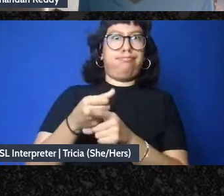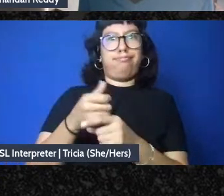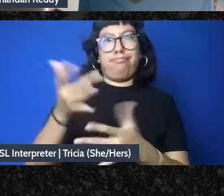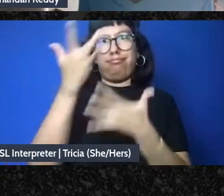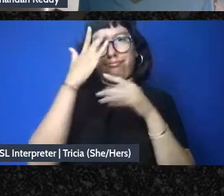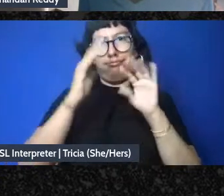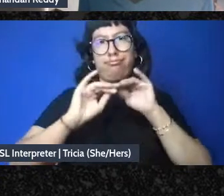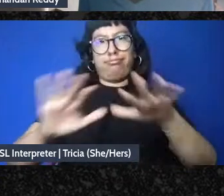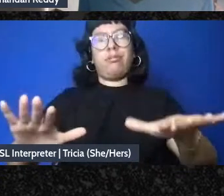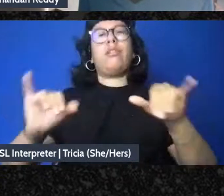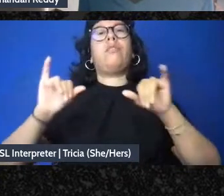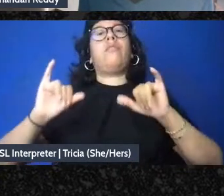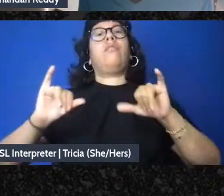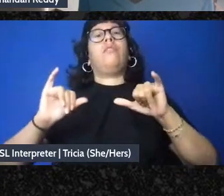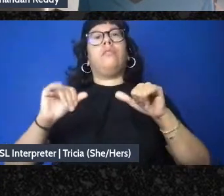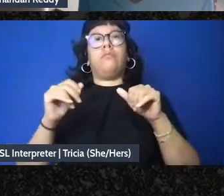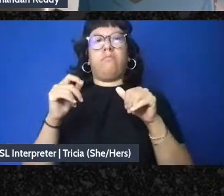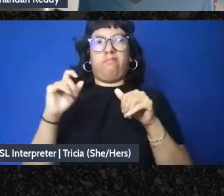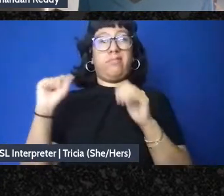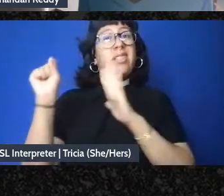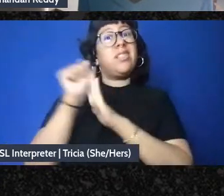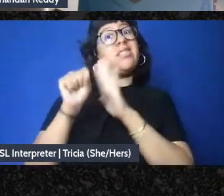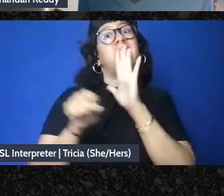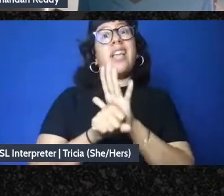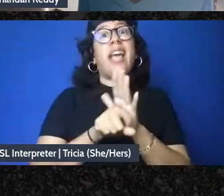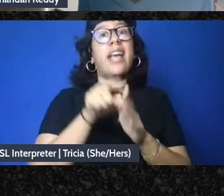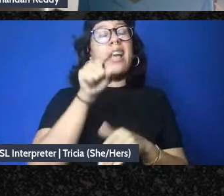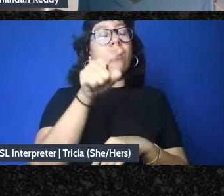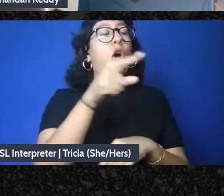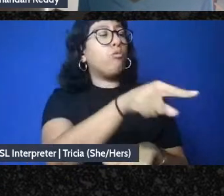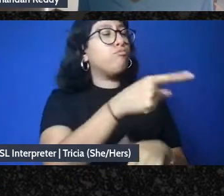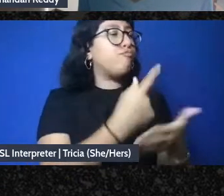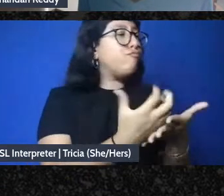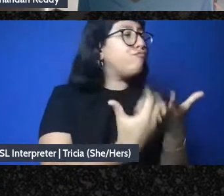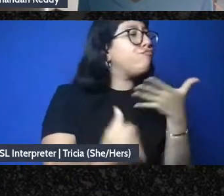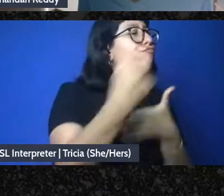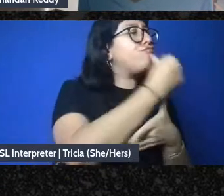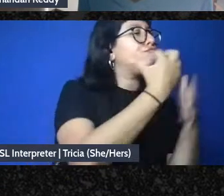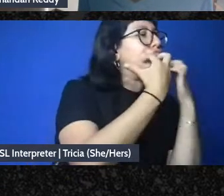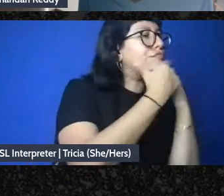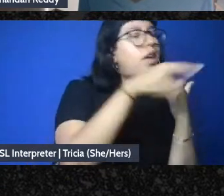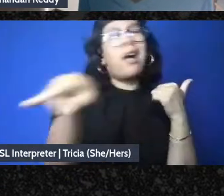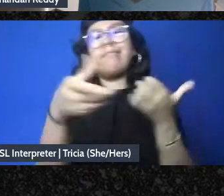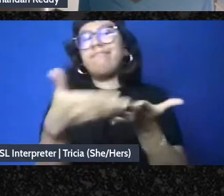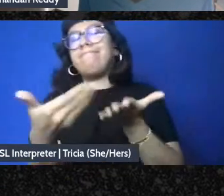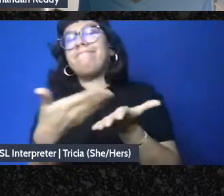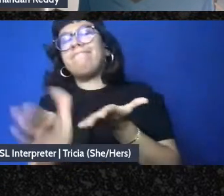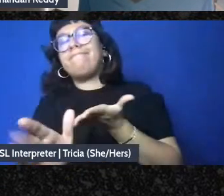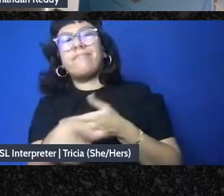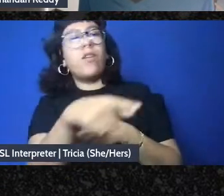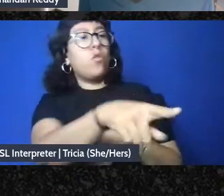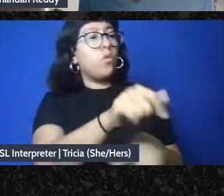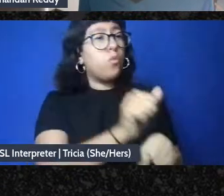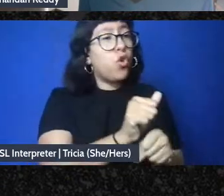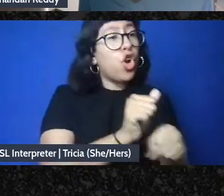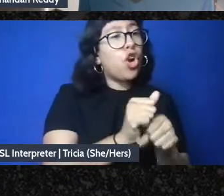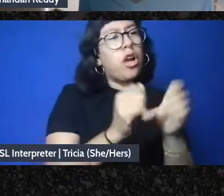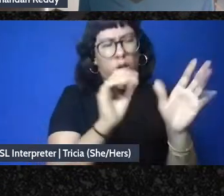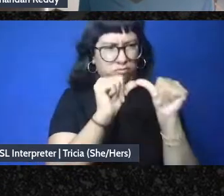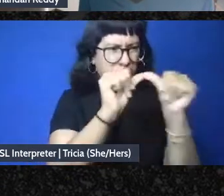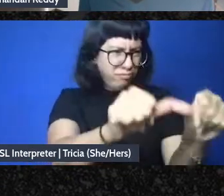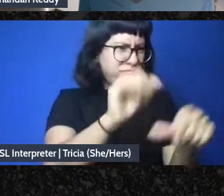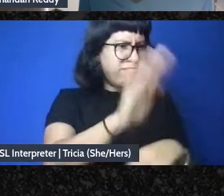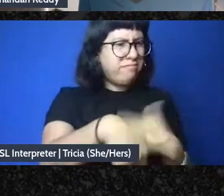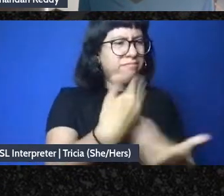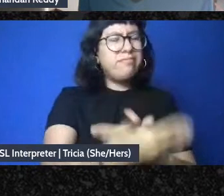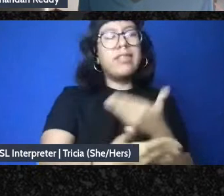that the state actually put on them or the value of what their work could cover and